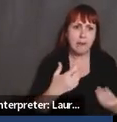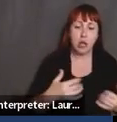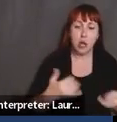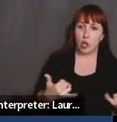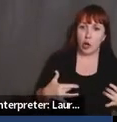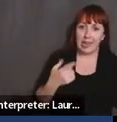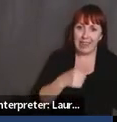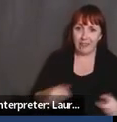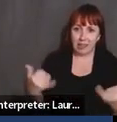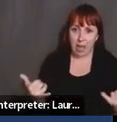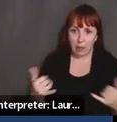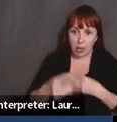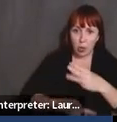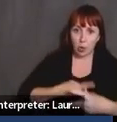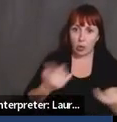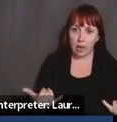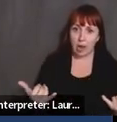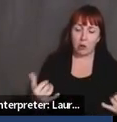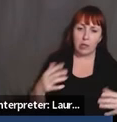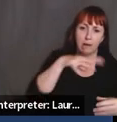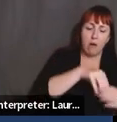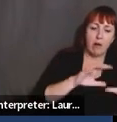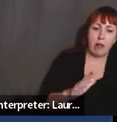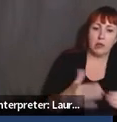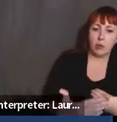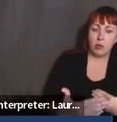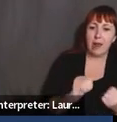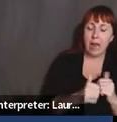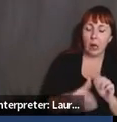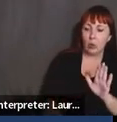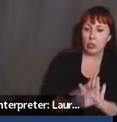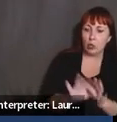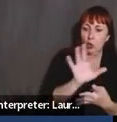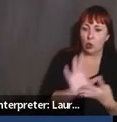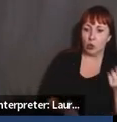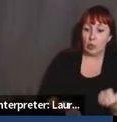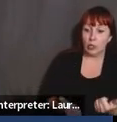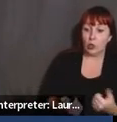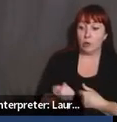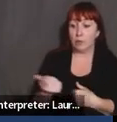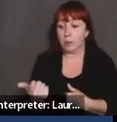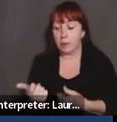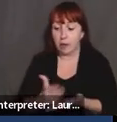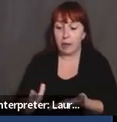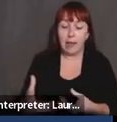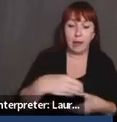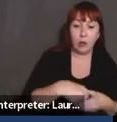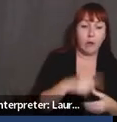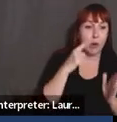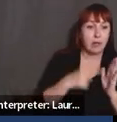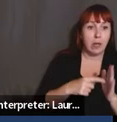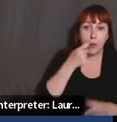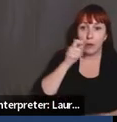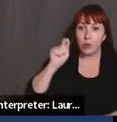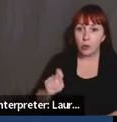current events into the classroom? And how do we make the choice of what to include and what not to include? For example, the war in Ukraine,